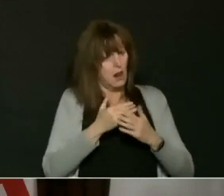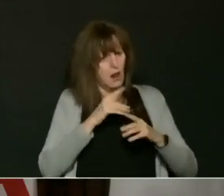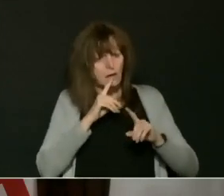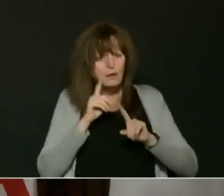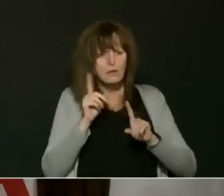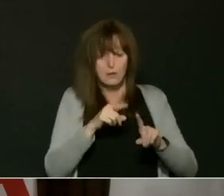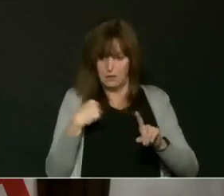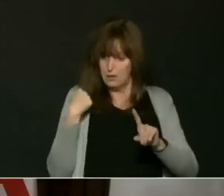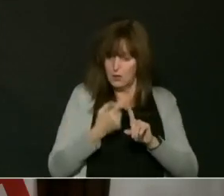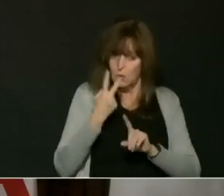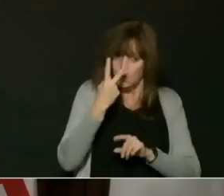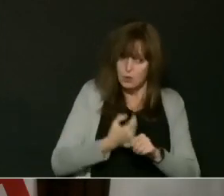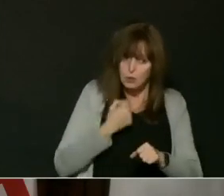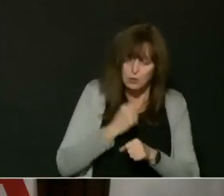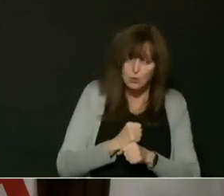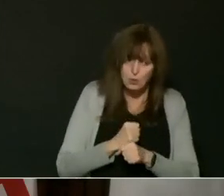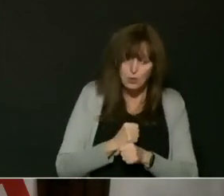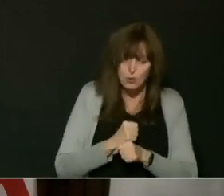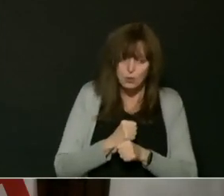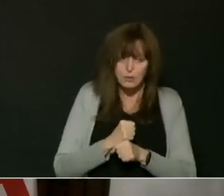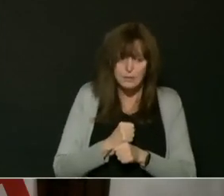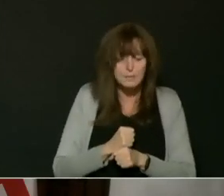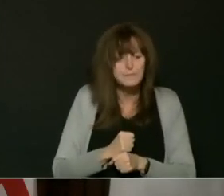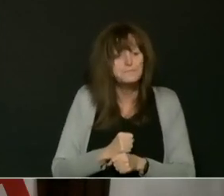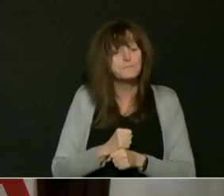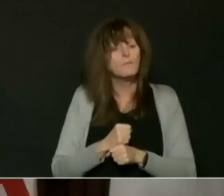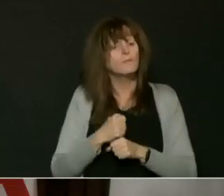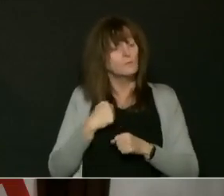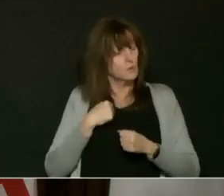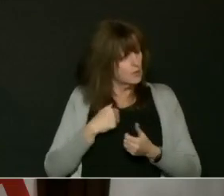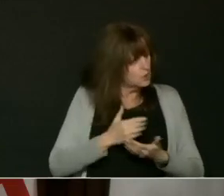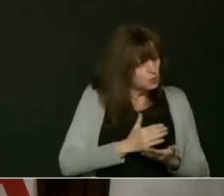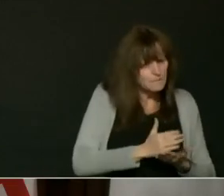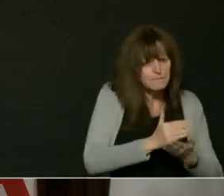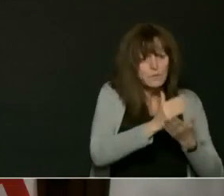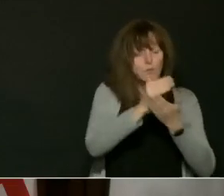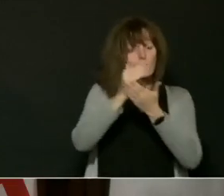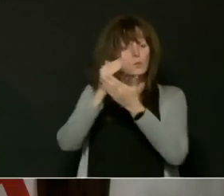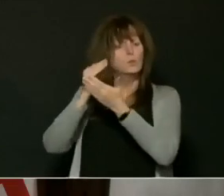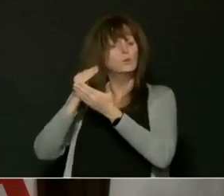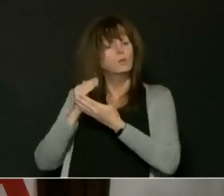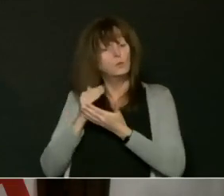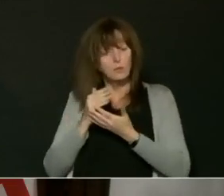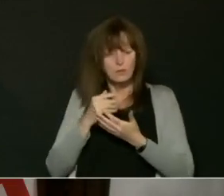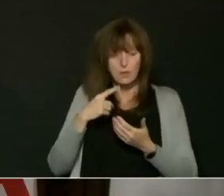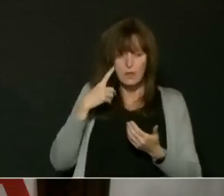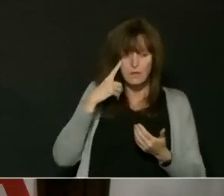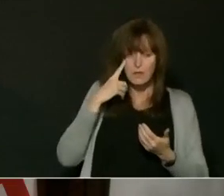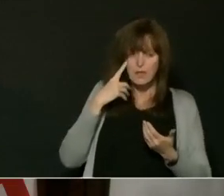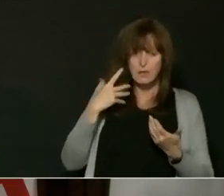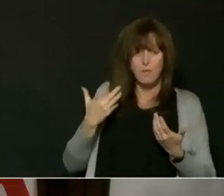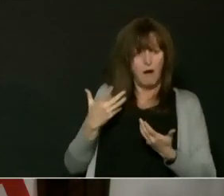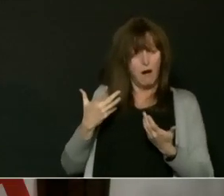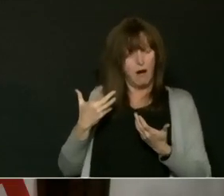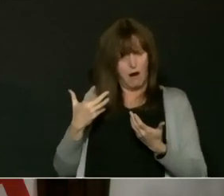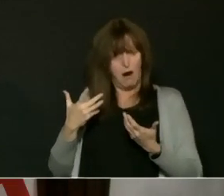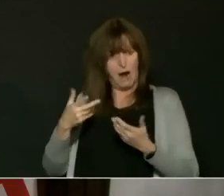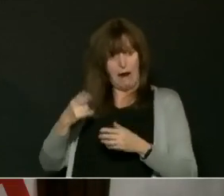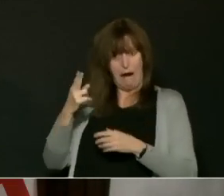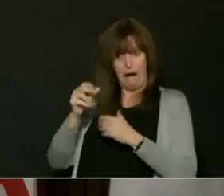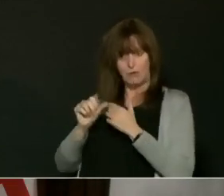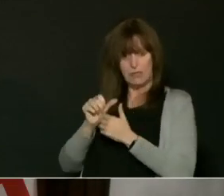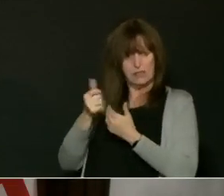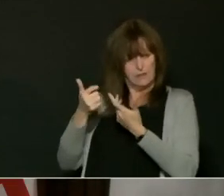in Ontario. We do think the highest risk is behind us, that we're heading into a lower risk